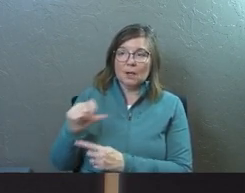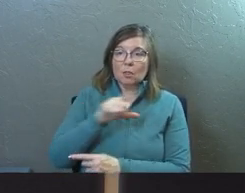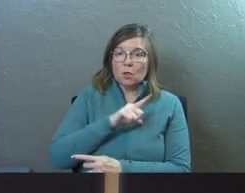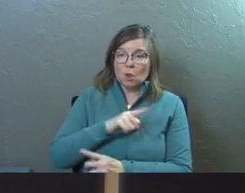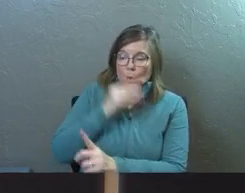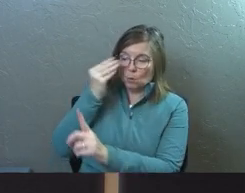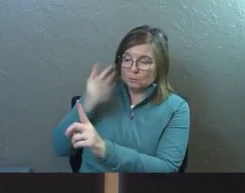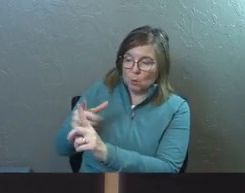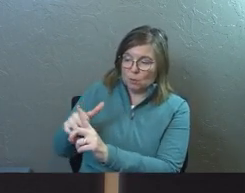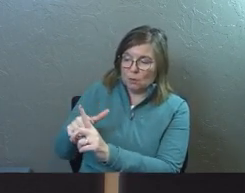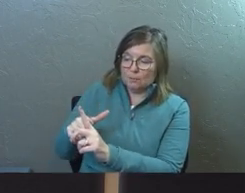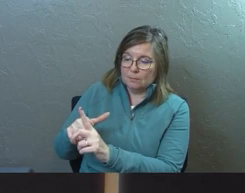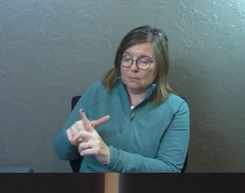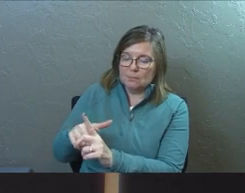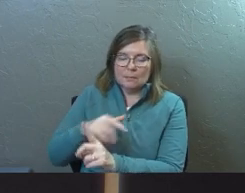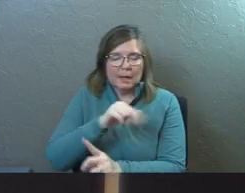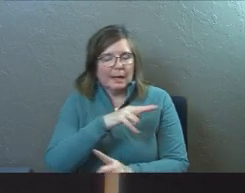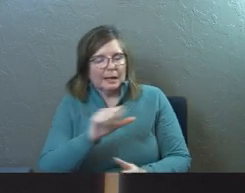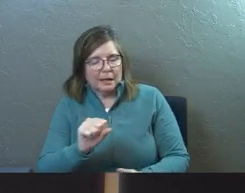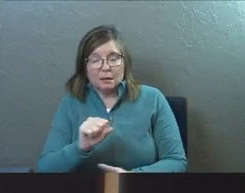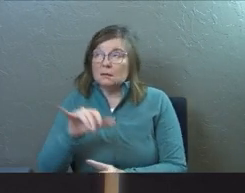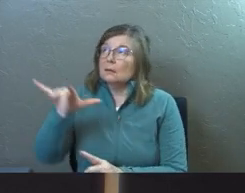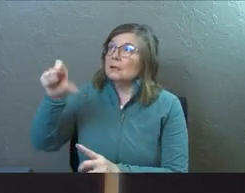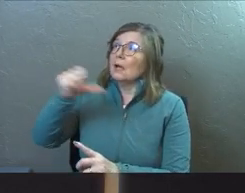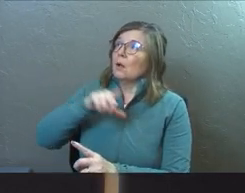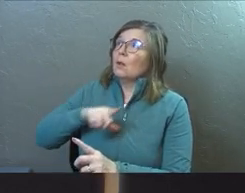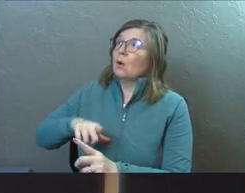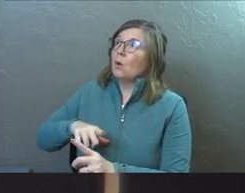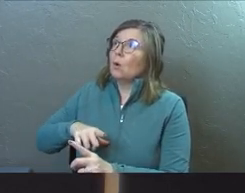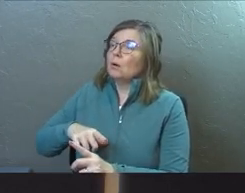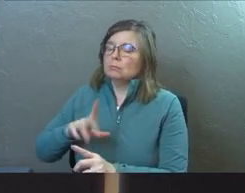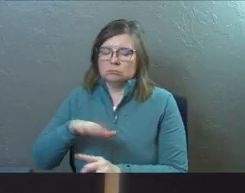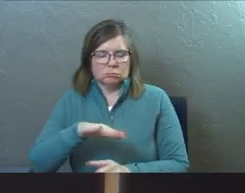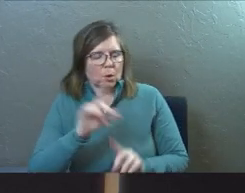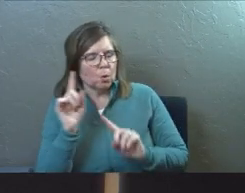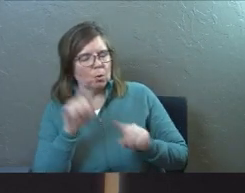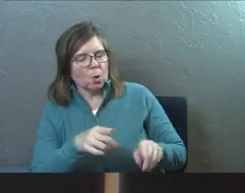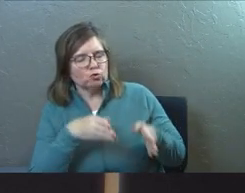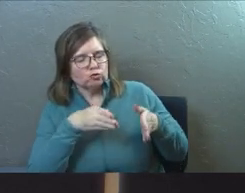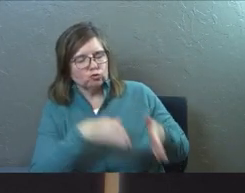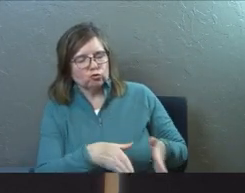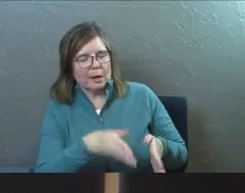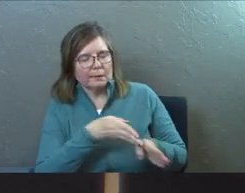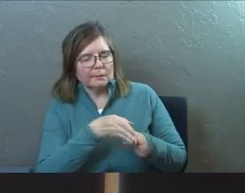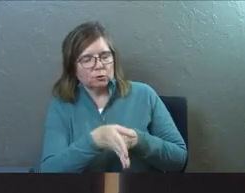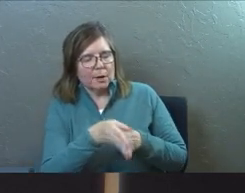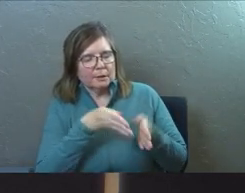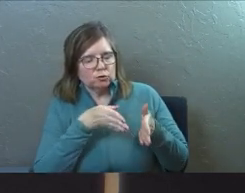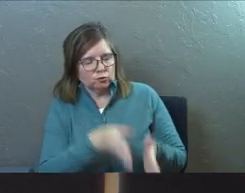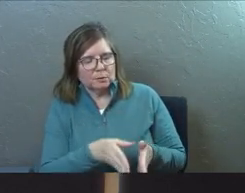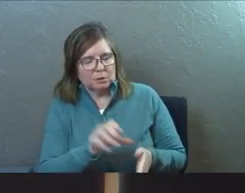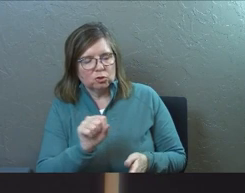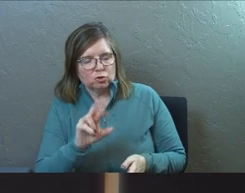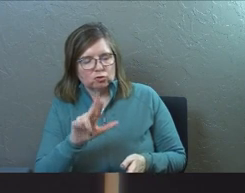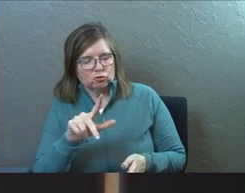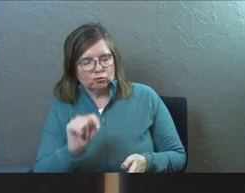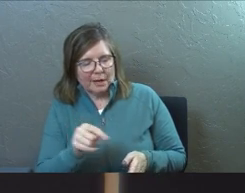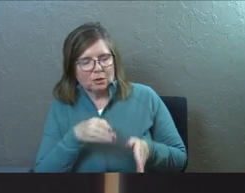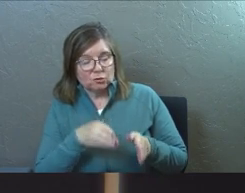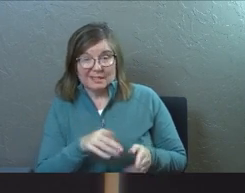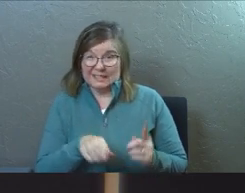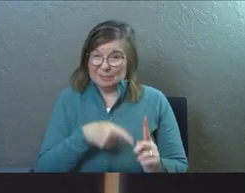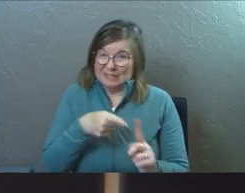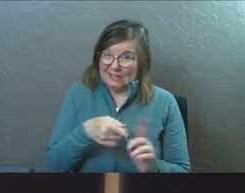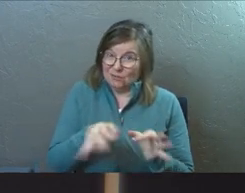Ananias. Yes, Lord. He replied. The Lord said, go over to Straight Street to the house of Judas. God is very specific sometimes in his